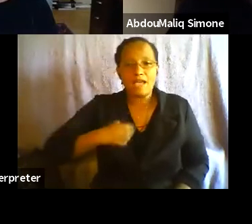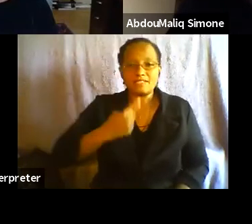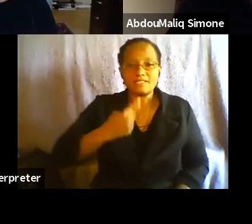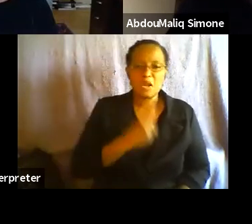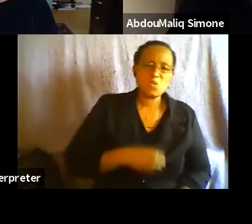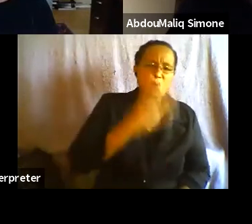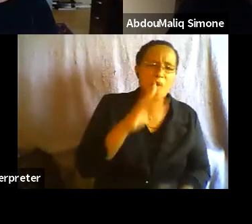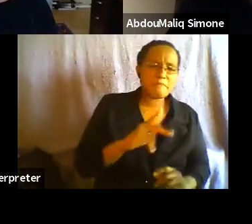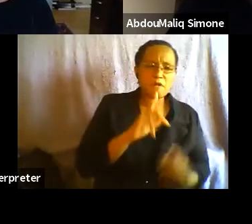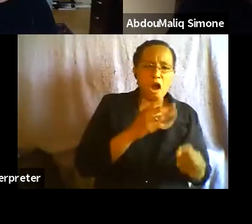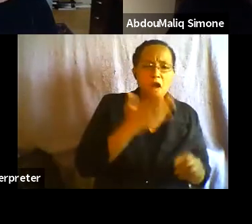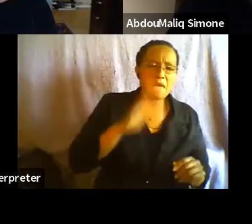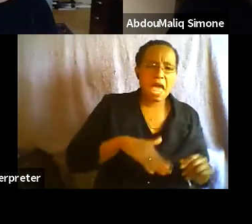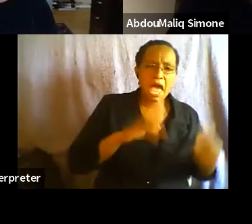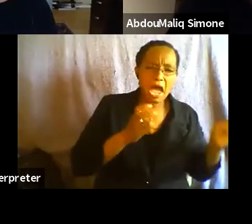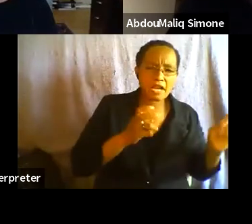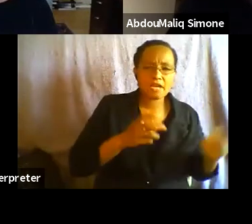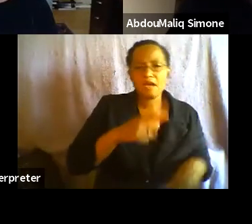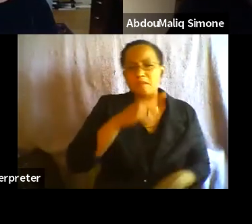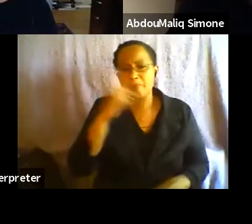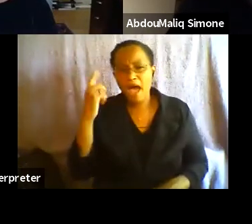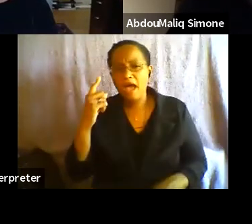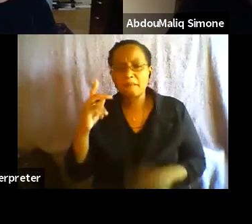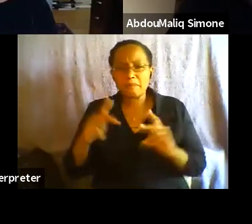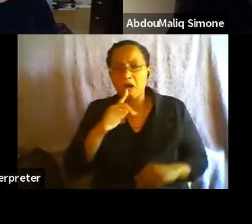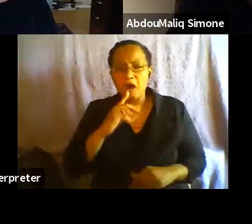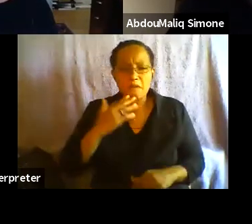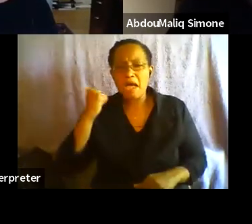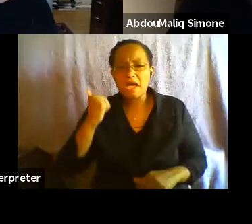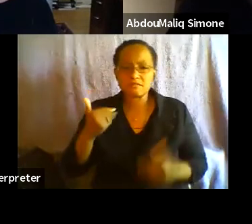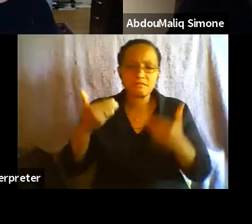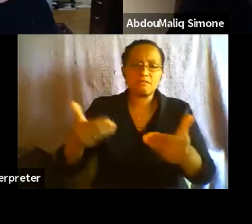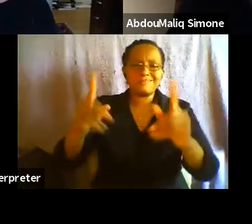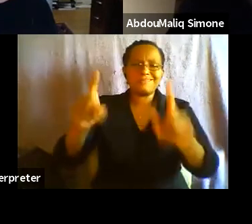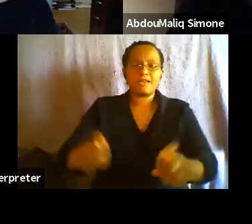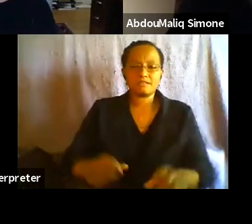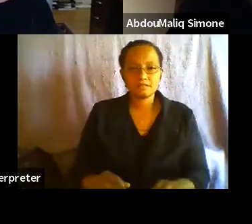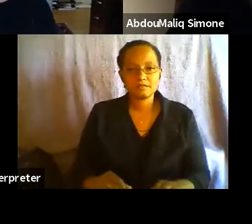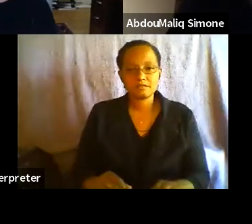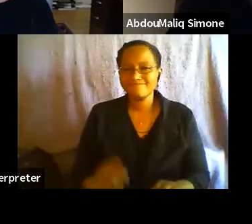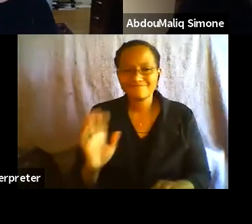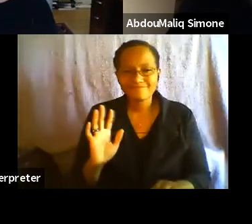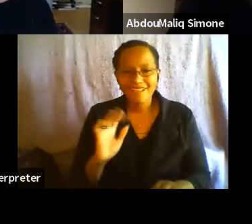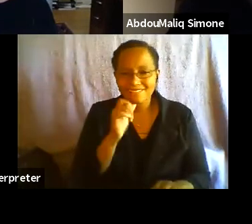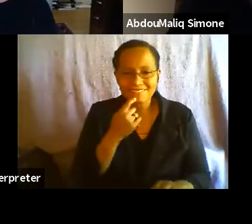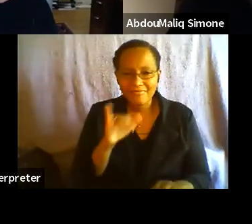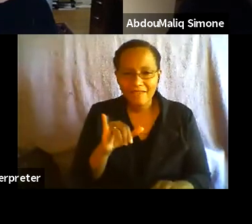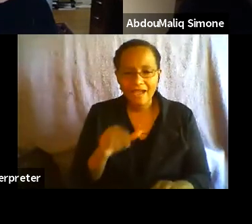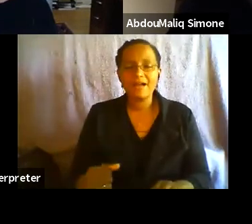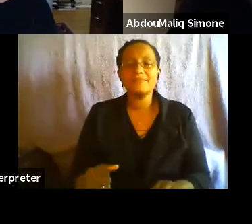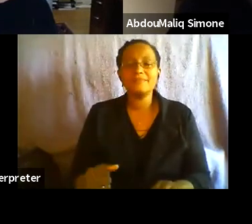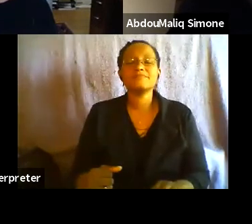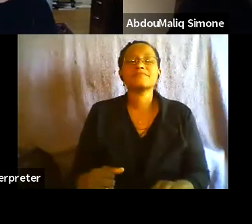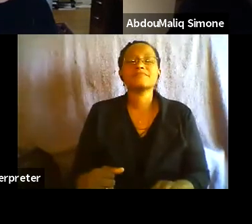Black people are blessed. Take a test. Right? So we have a